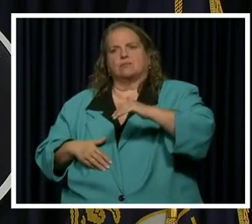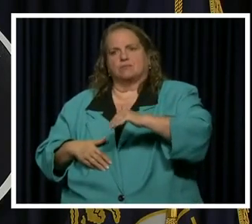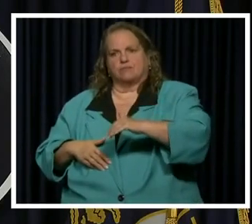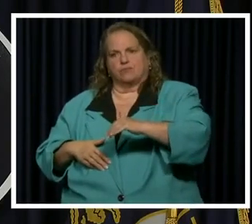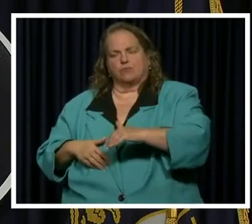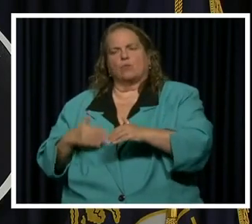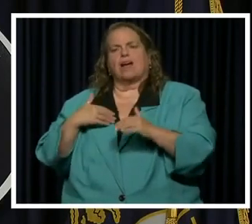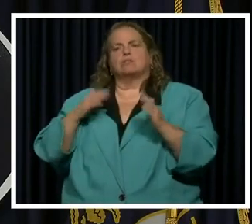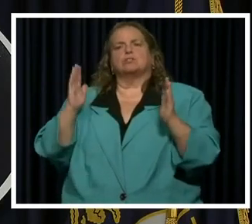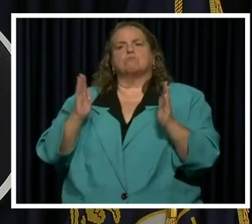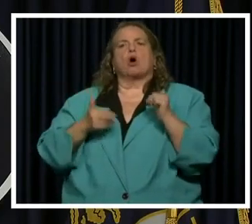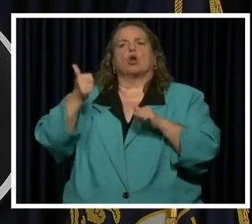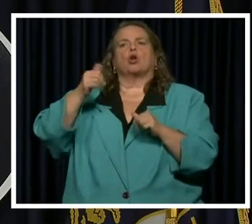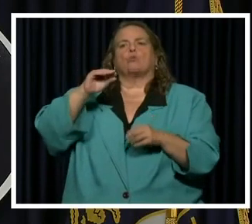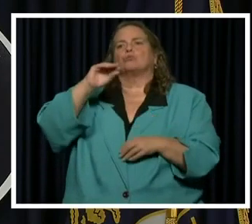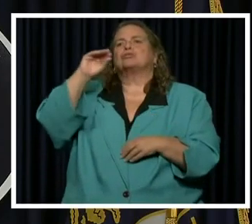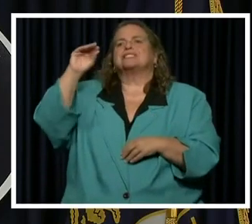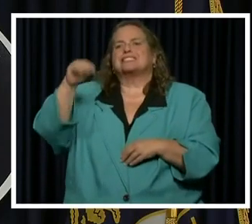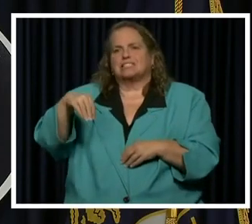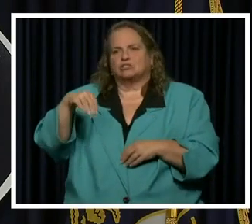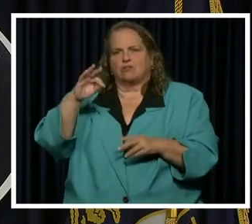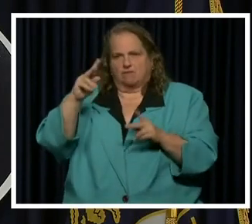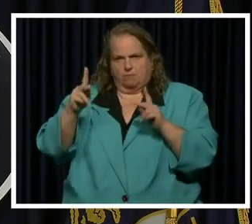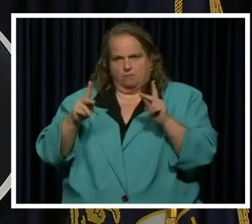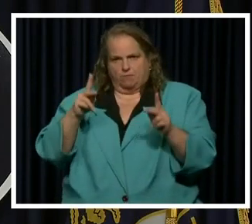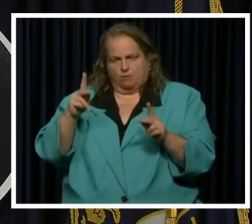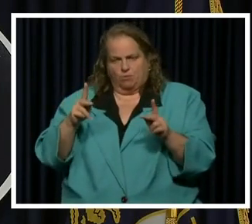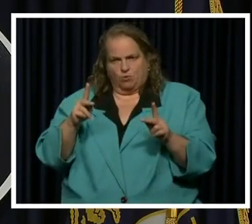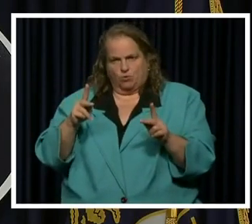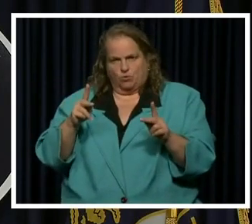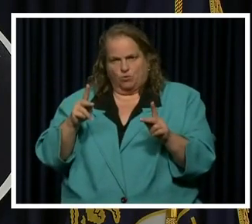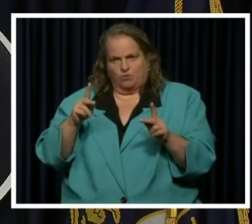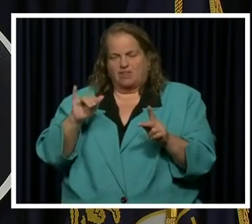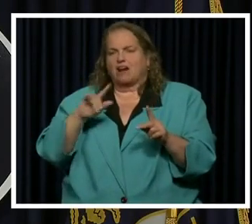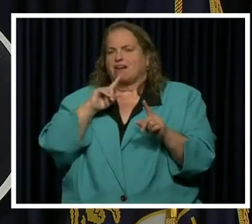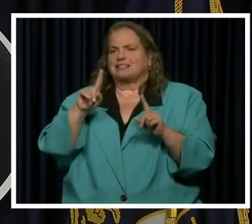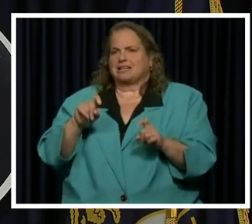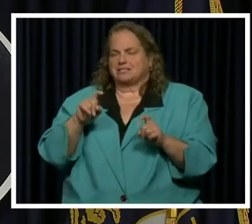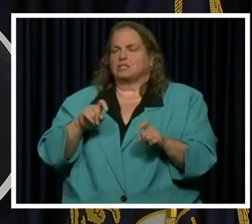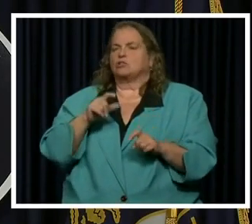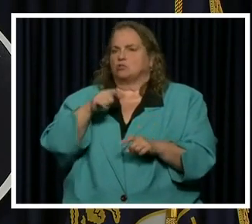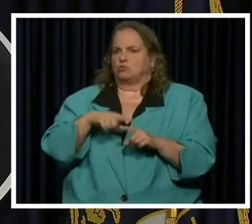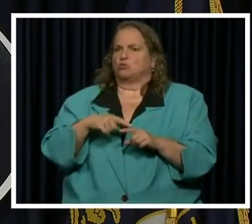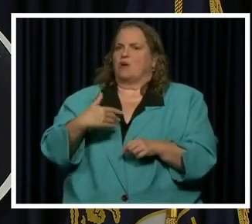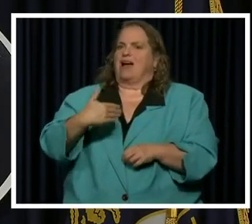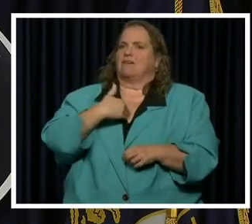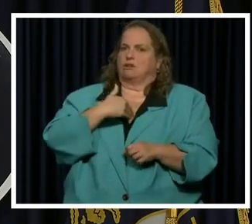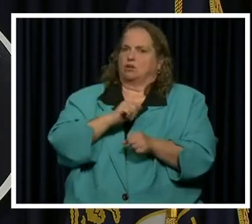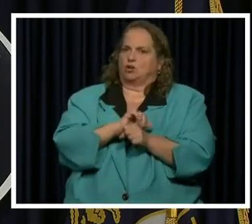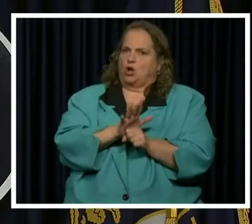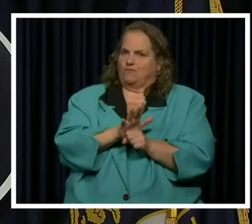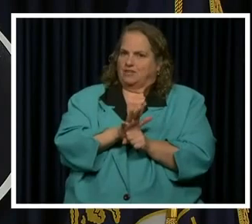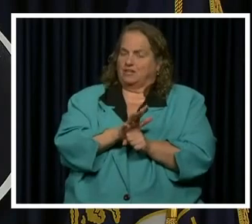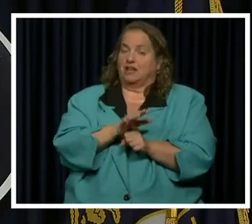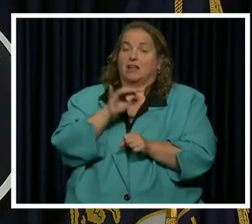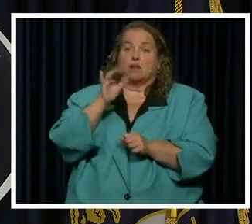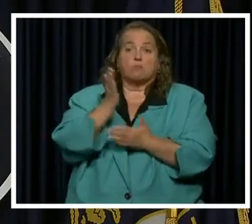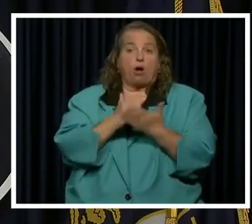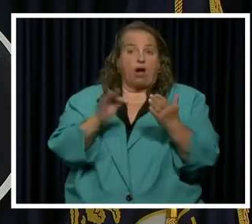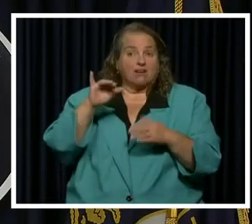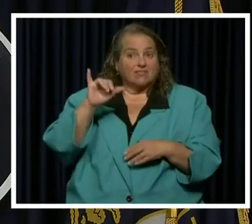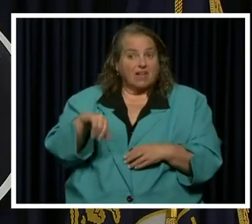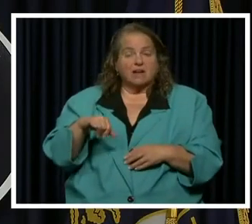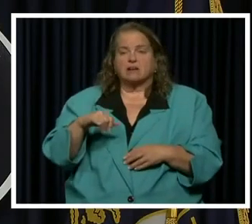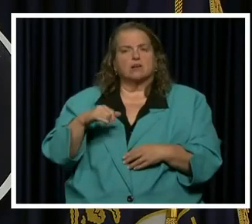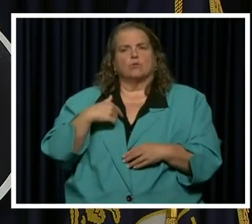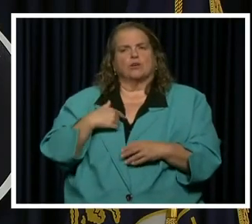we have a smaller percentage of people that that are testing positive and and part of that's because originally we